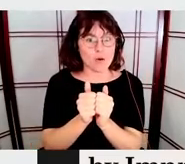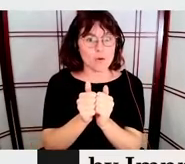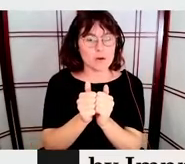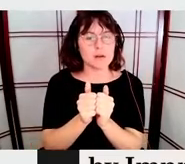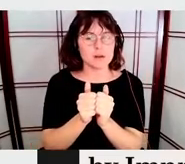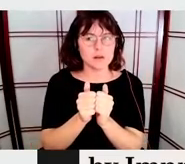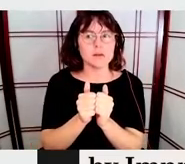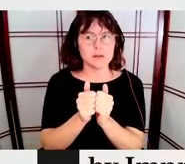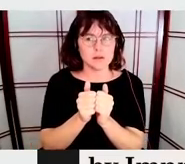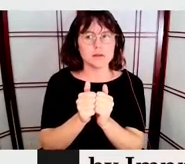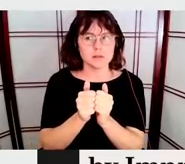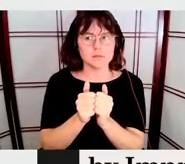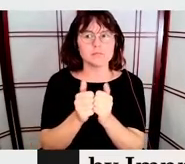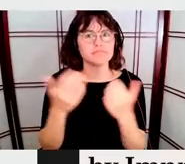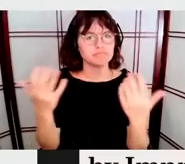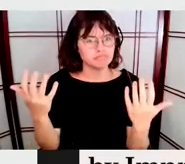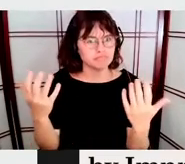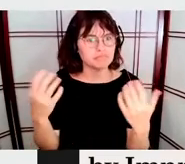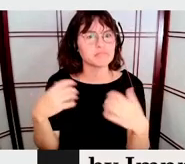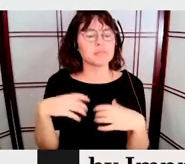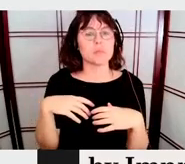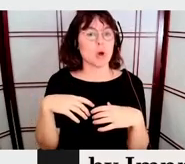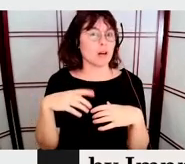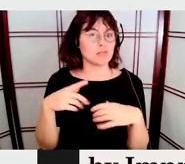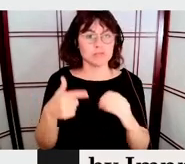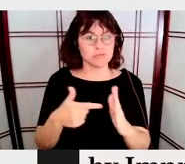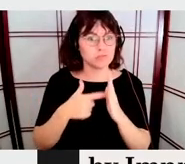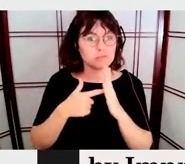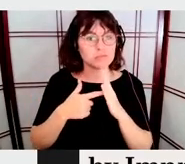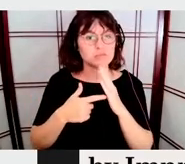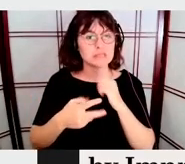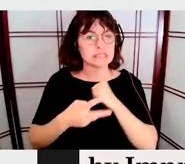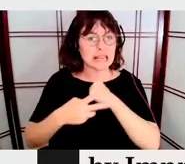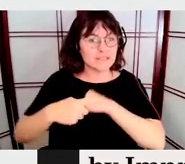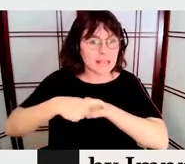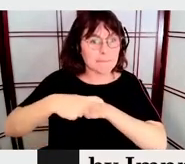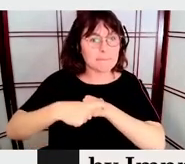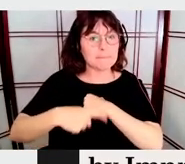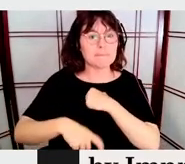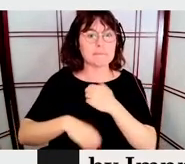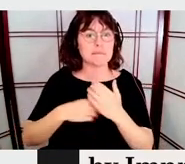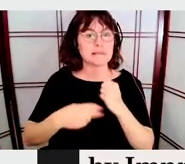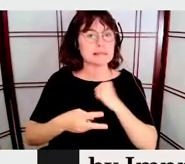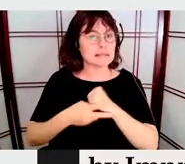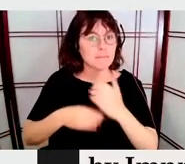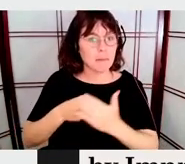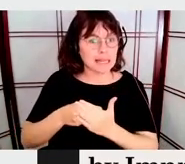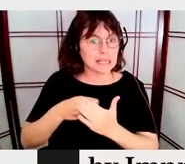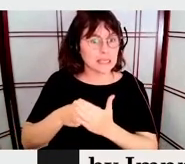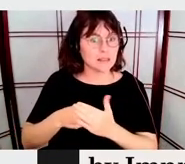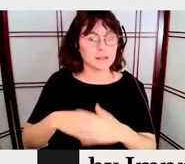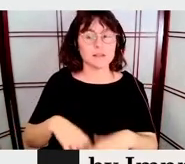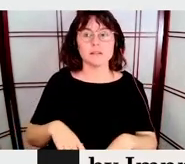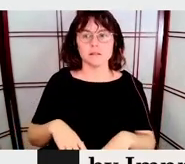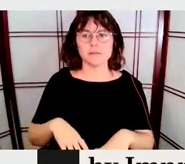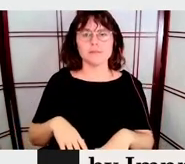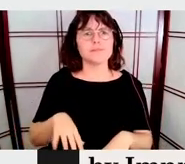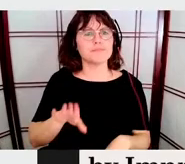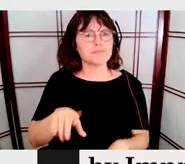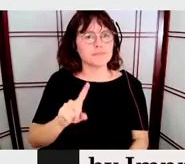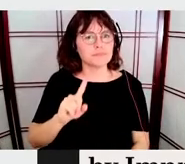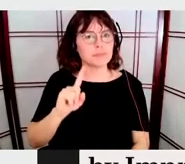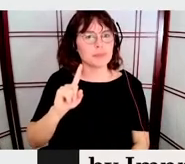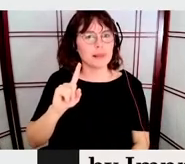save money and trying to save time. Because just imagine if you have to put together a type,